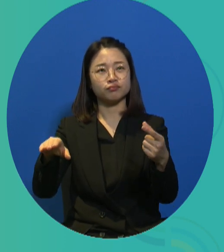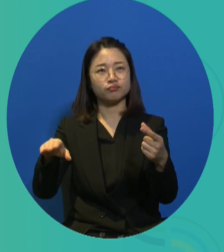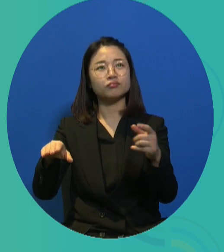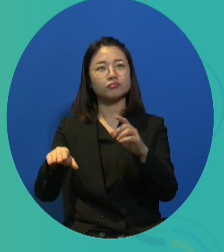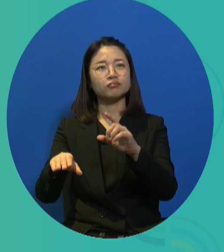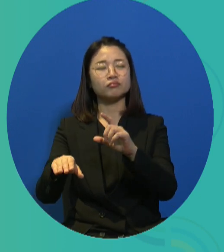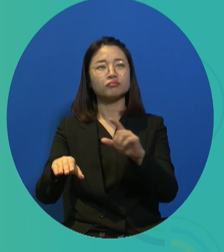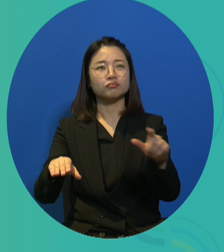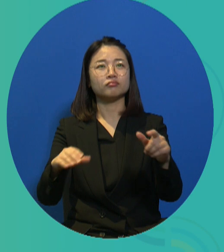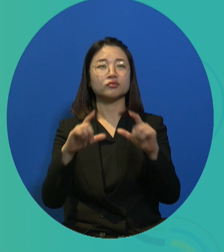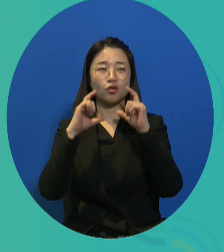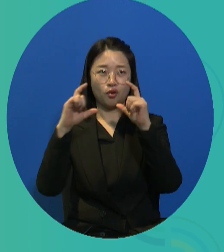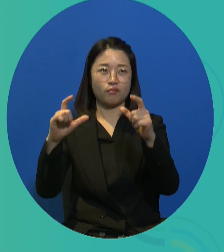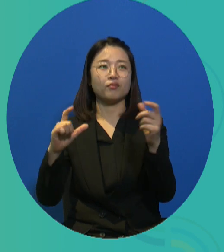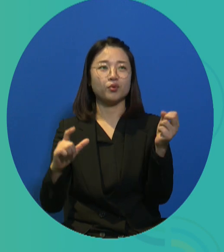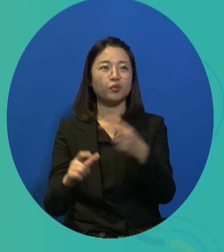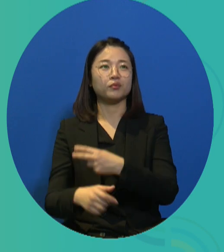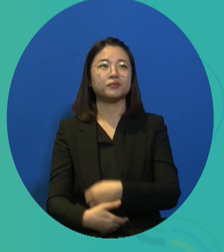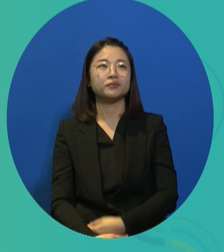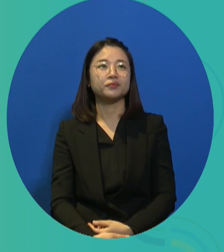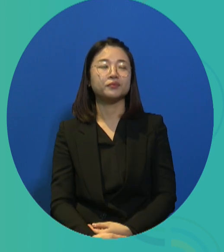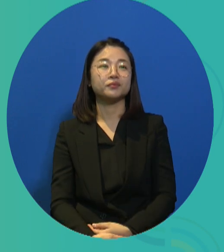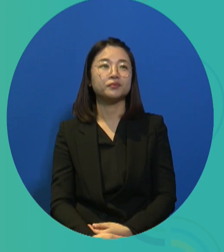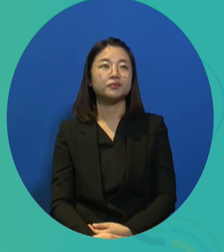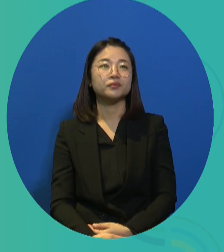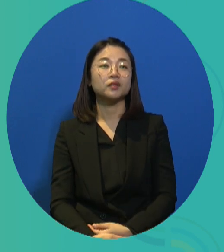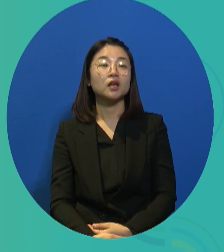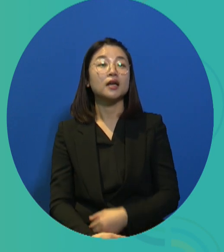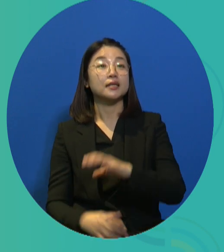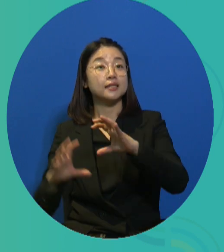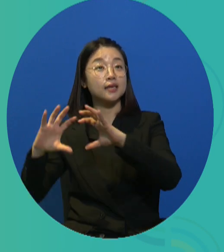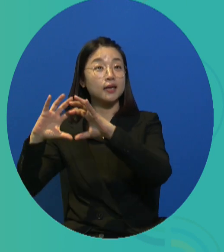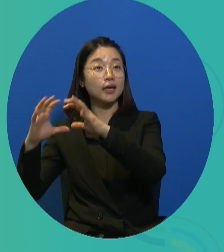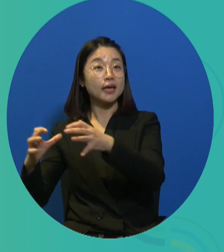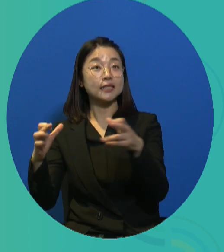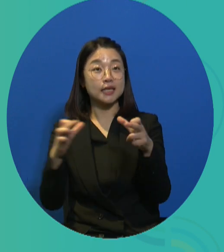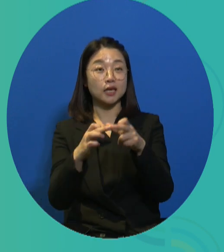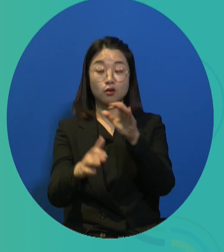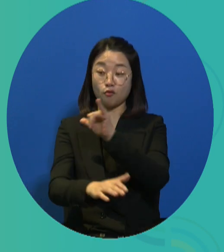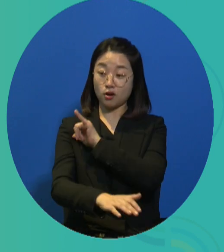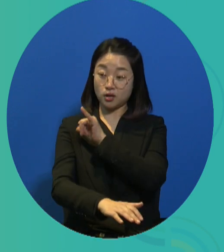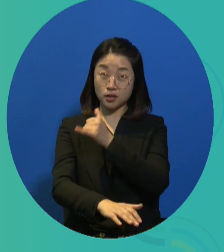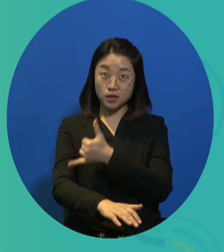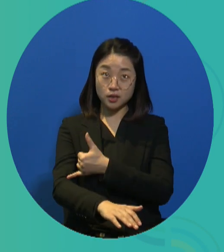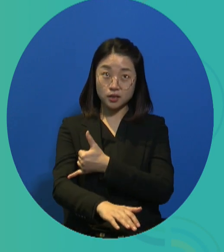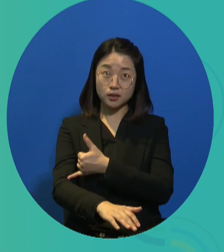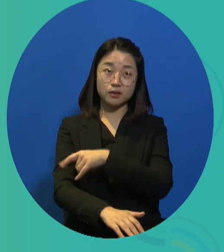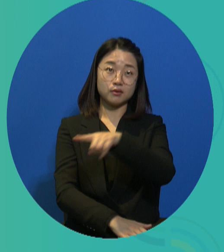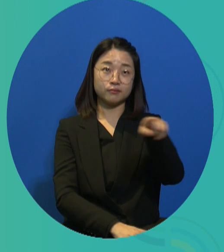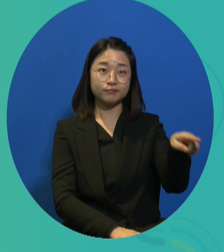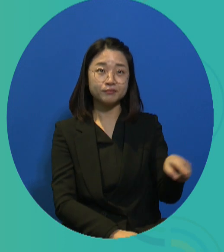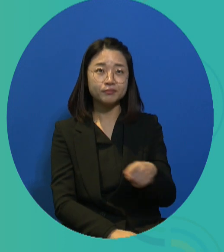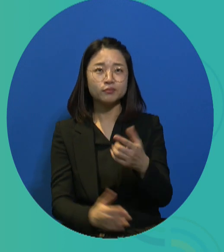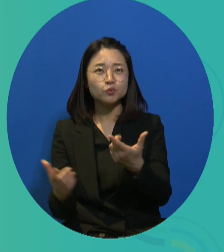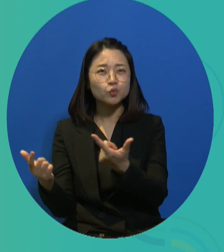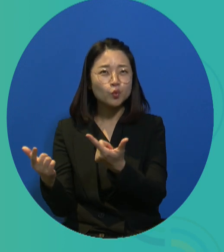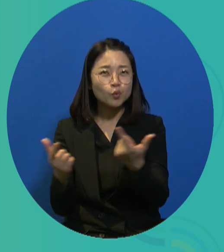declares that persons with disabilities should be guaranteed the same rights and the same privilege.